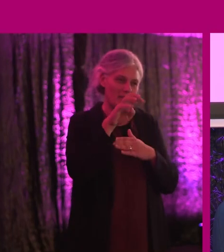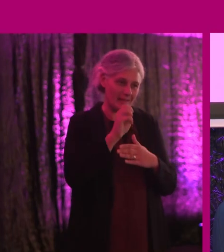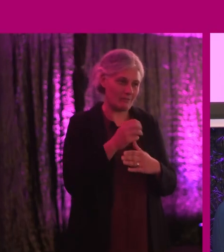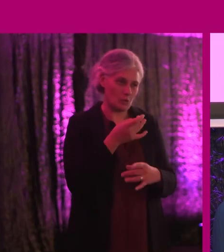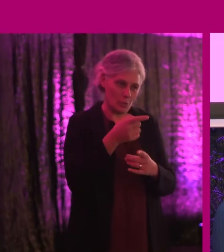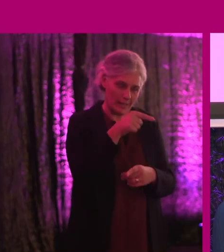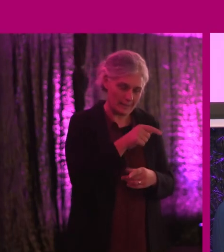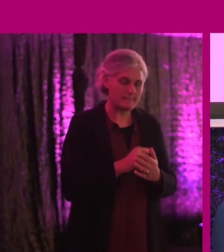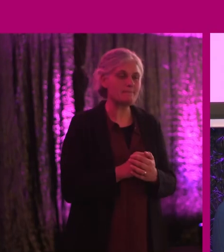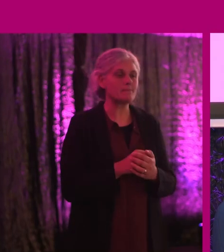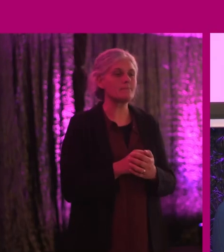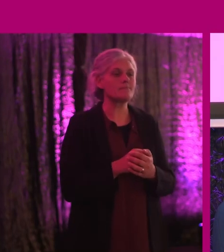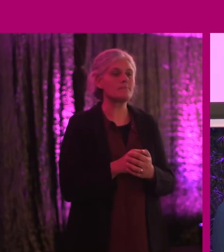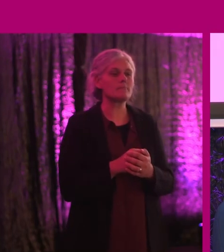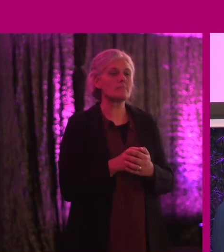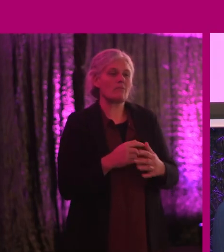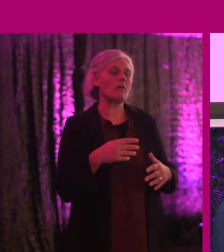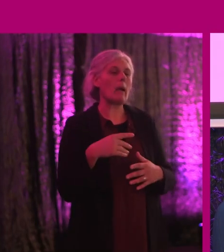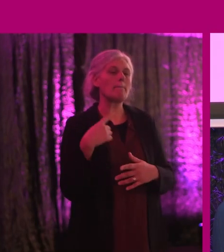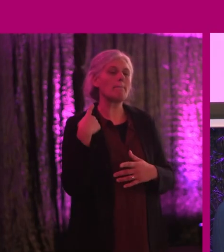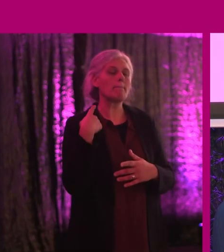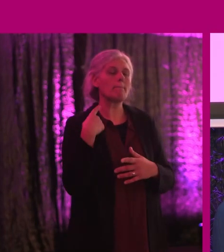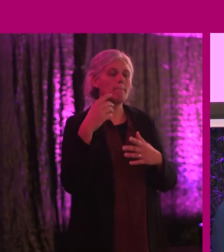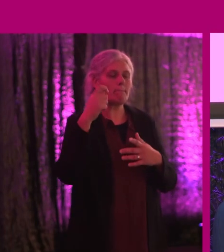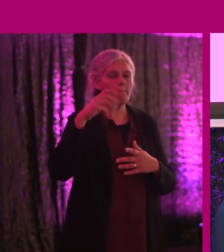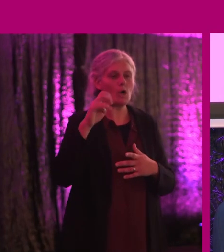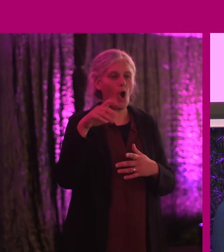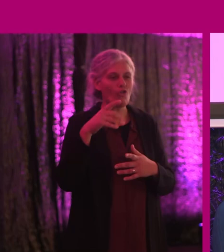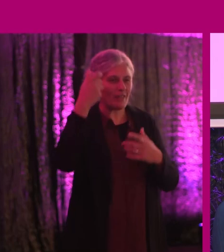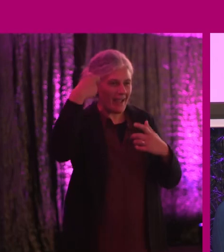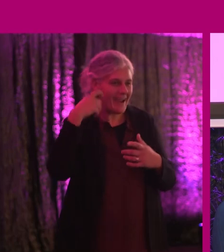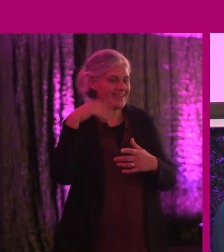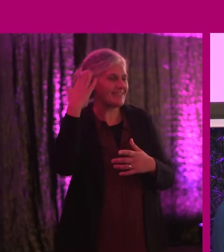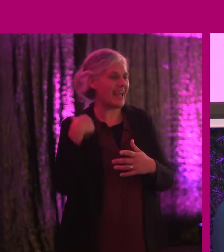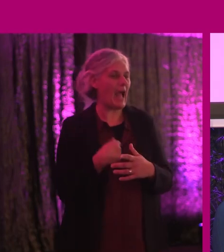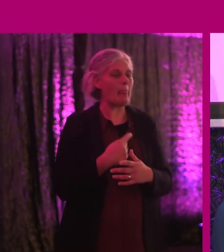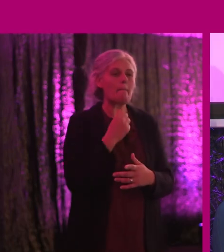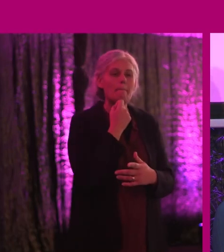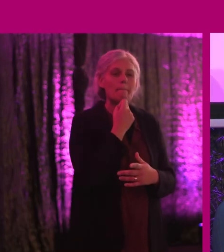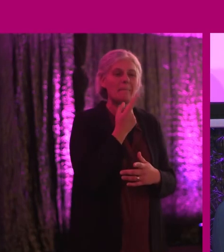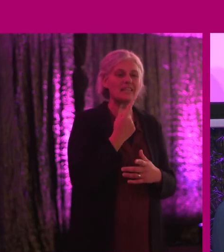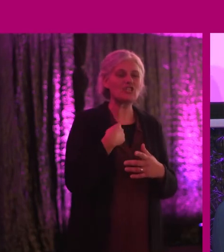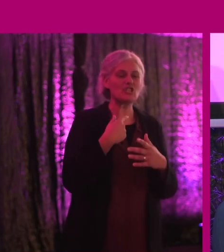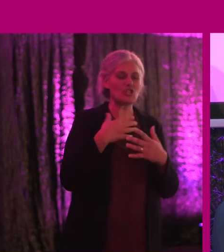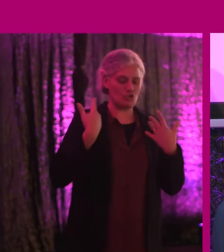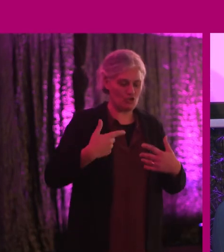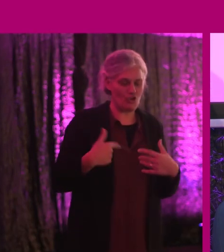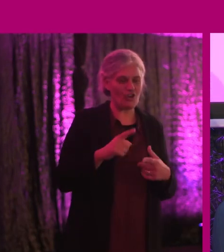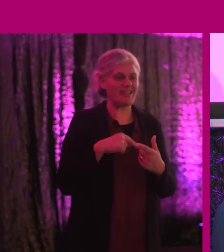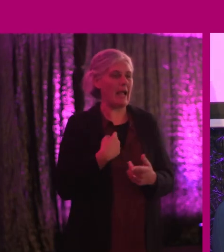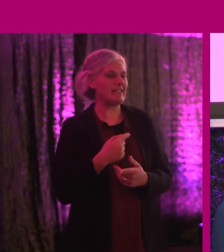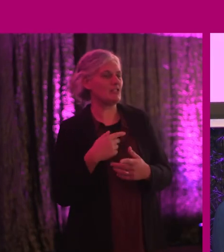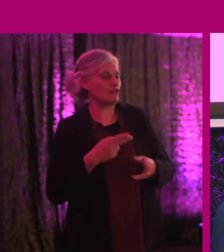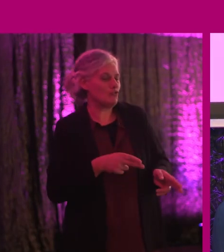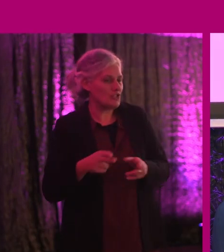I'm a white woman with very white blonde hair, white skin. I'm wearing a ludicrously pink shirt, it's quite raspberry. A pair of black jeans as